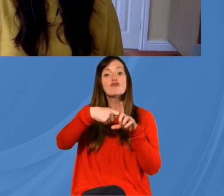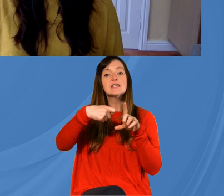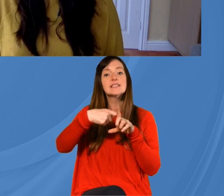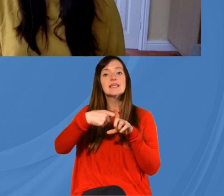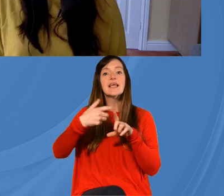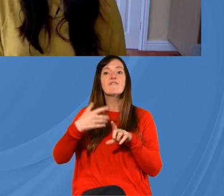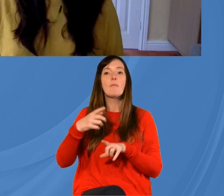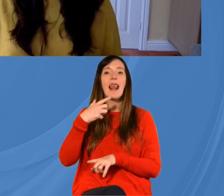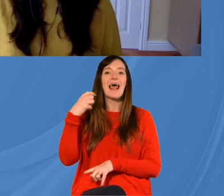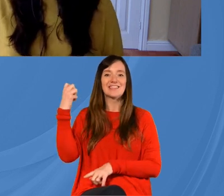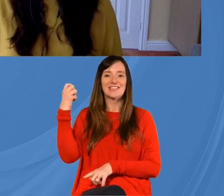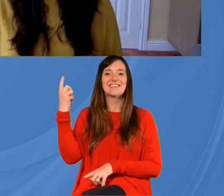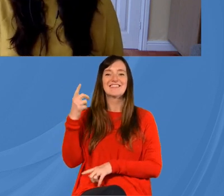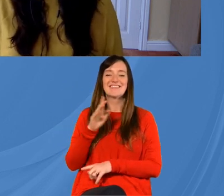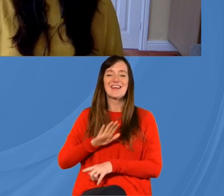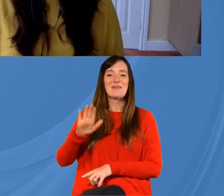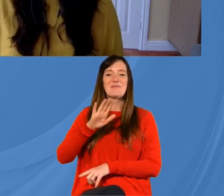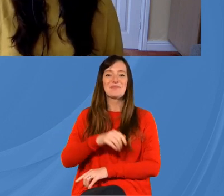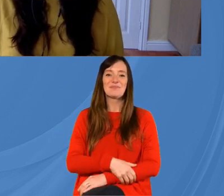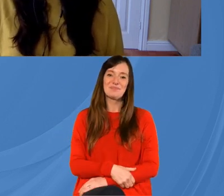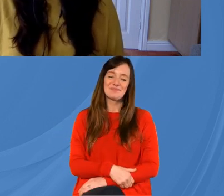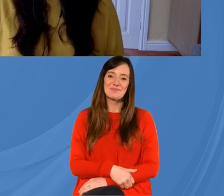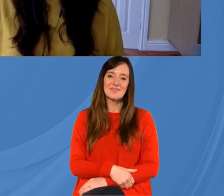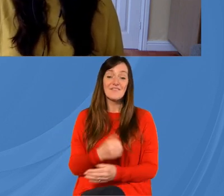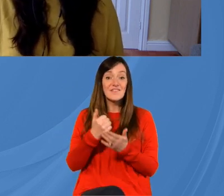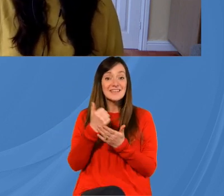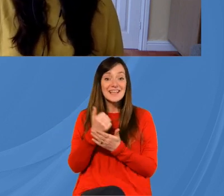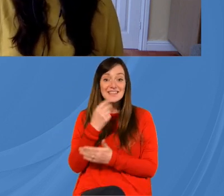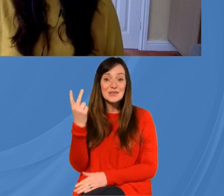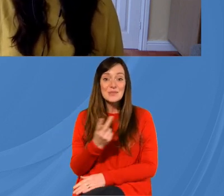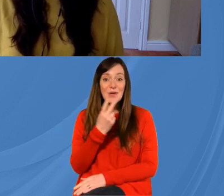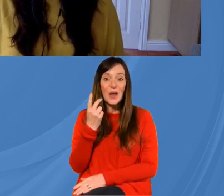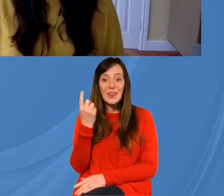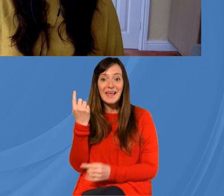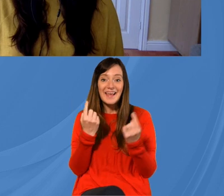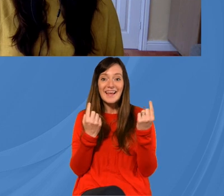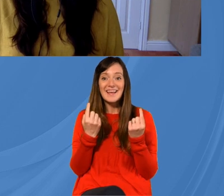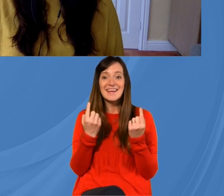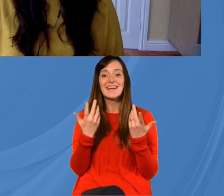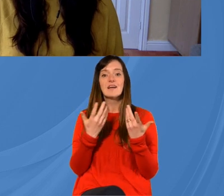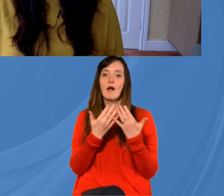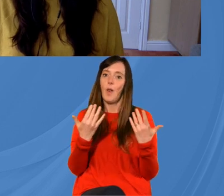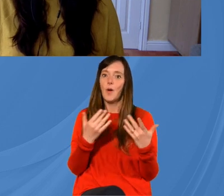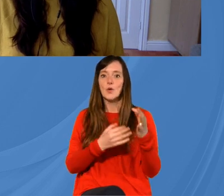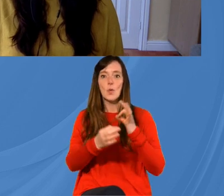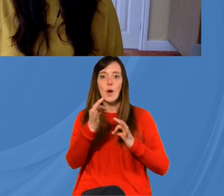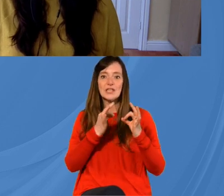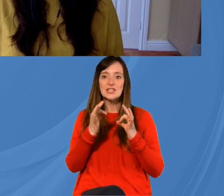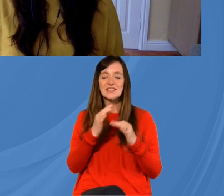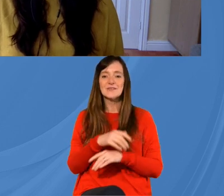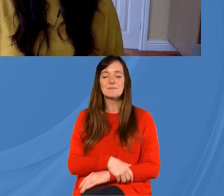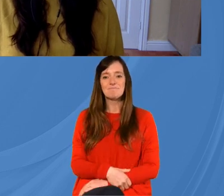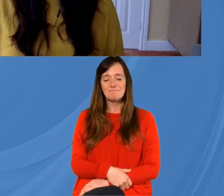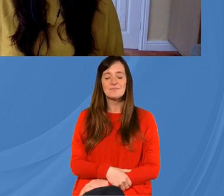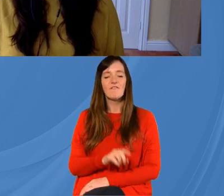sunny leicestershire oh it's glorious wonderful just so great to have you both with us and we've got a whole ton of questions we're just going to uh dive in right uh